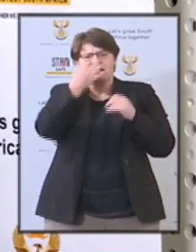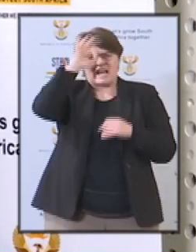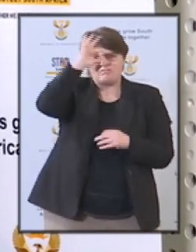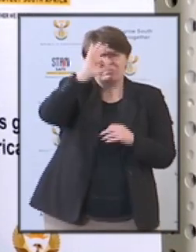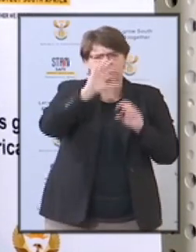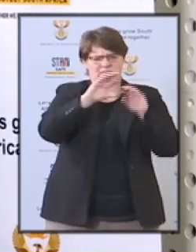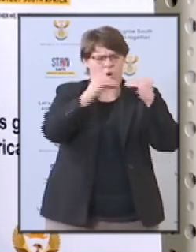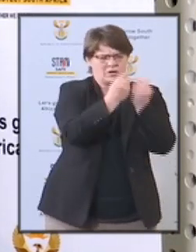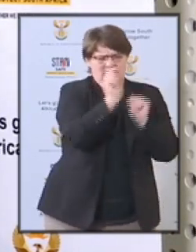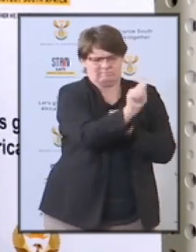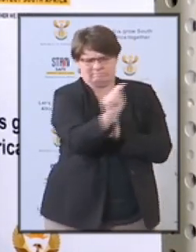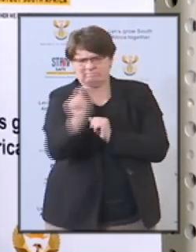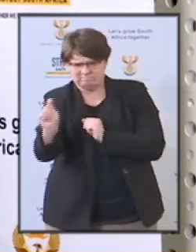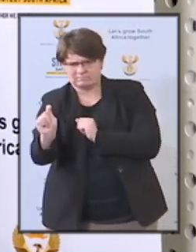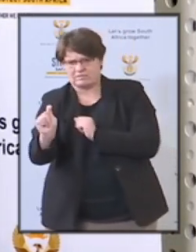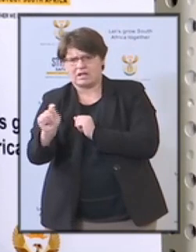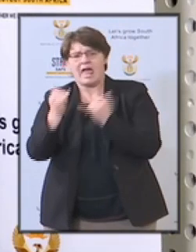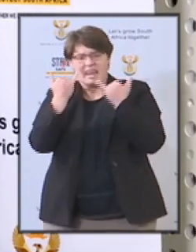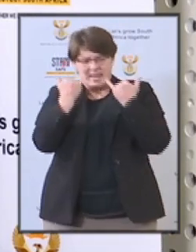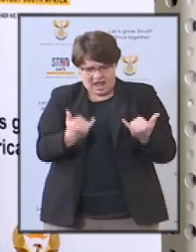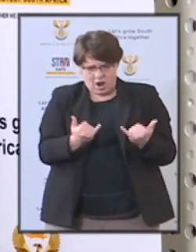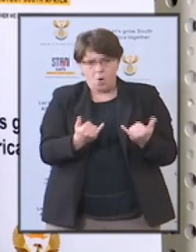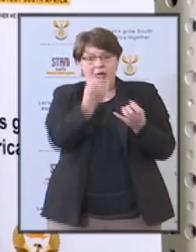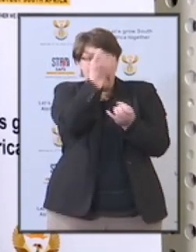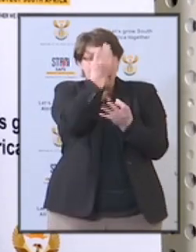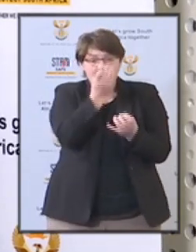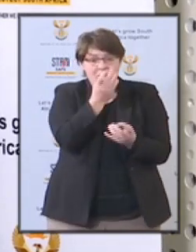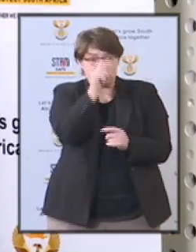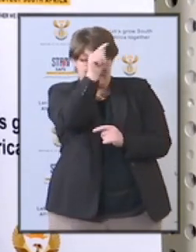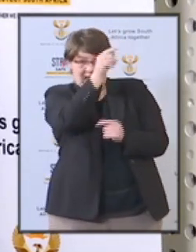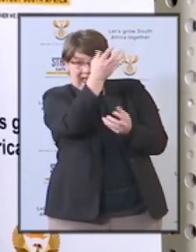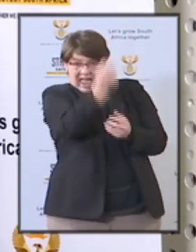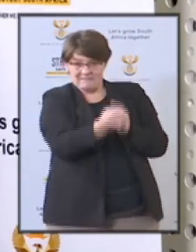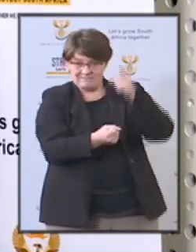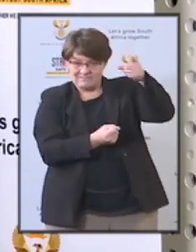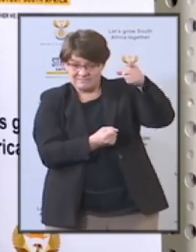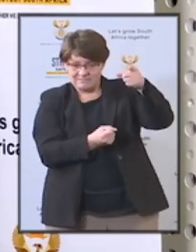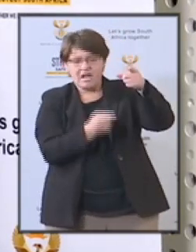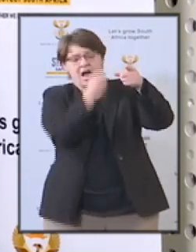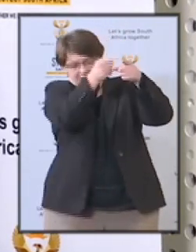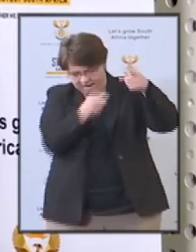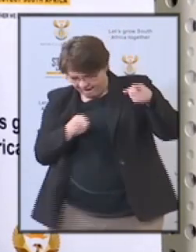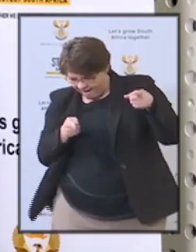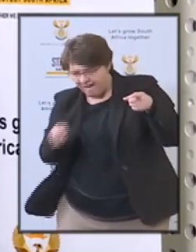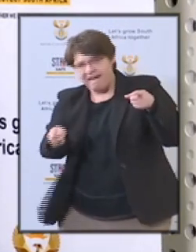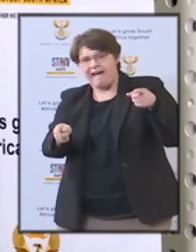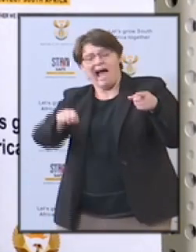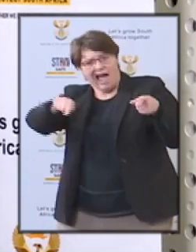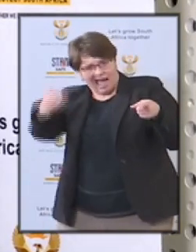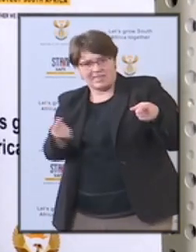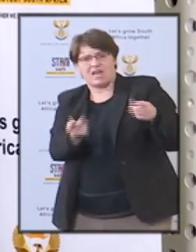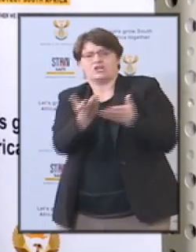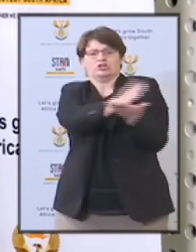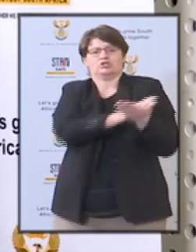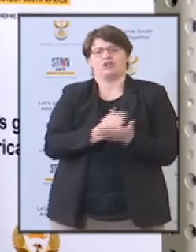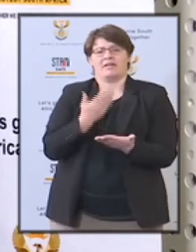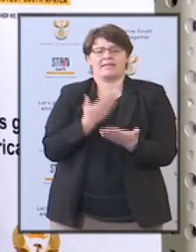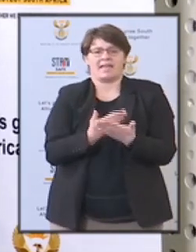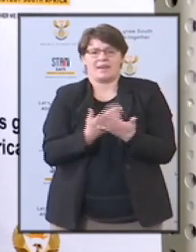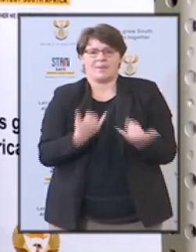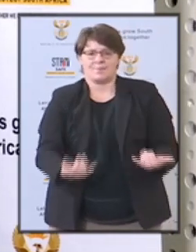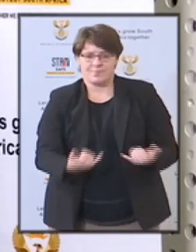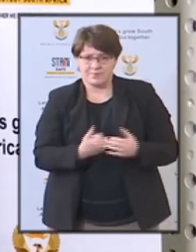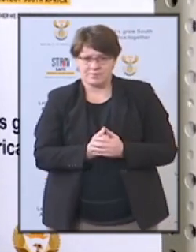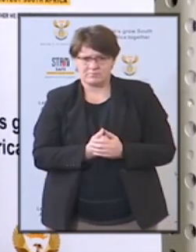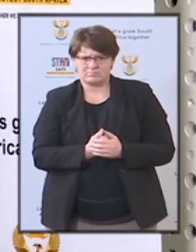will now allow for the sharing of information by the Commission with other law enforcement agencies. This